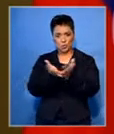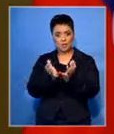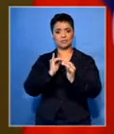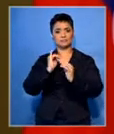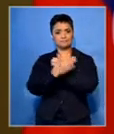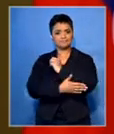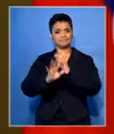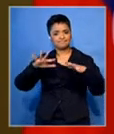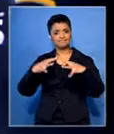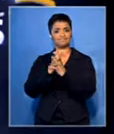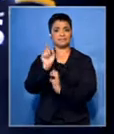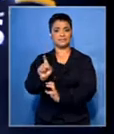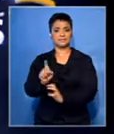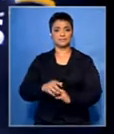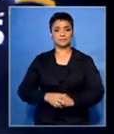tragic situation.